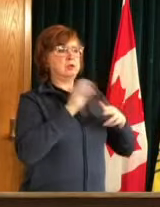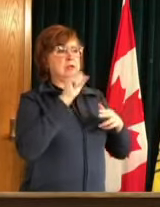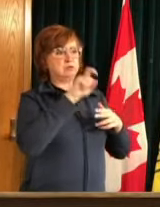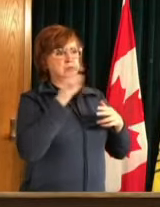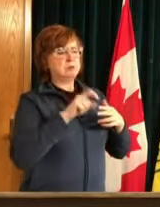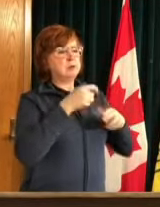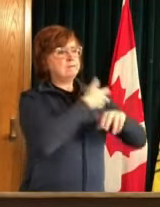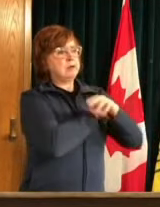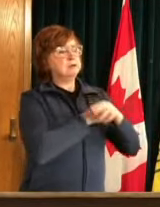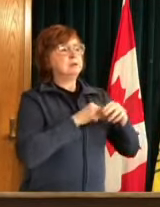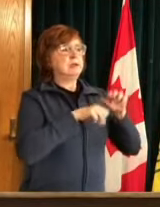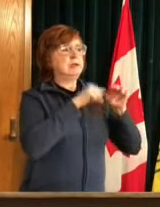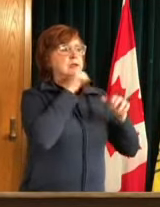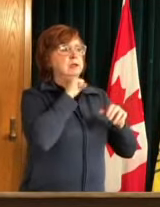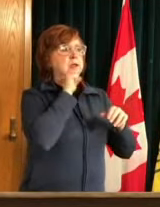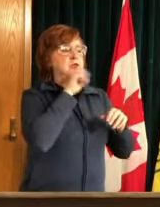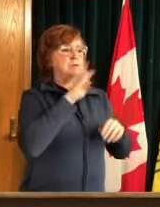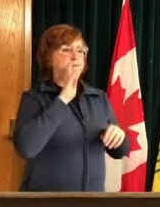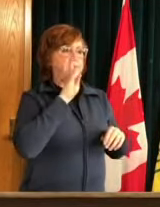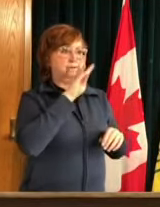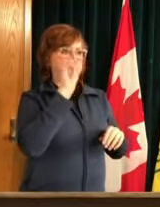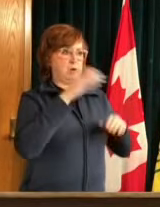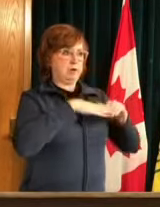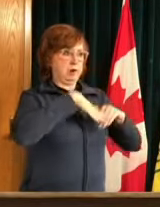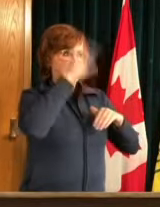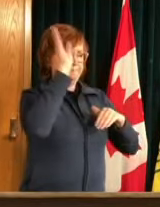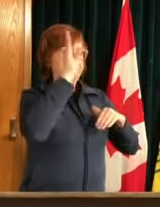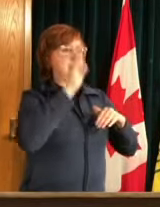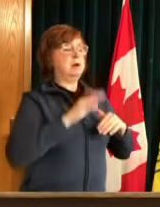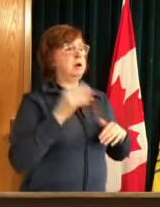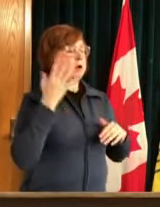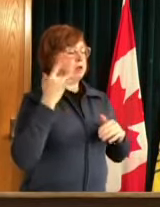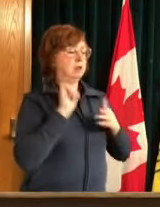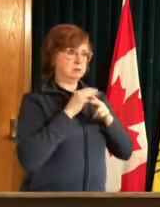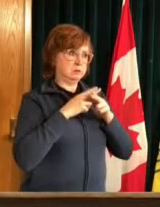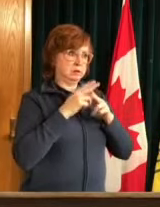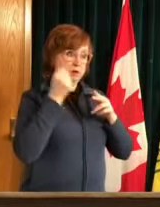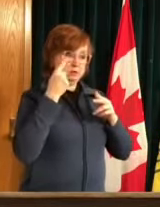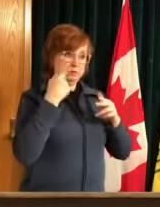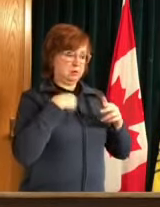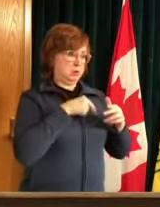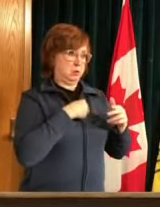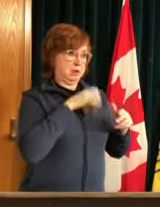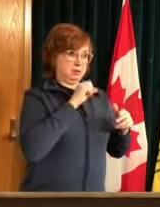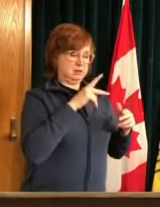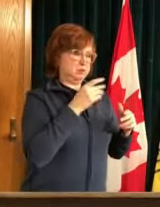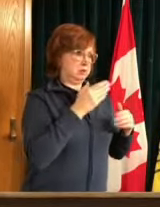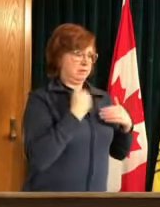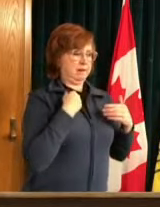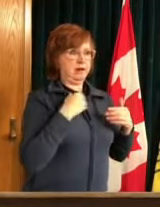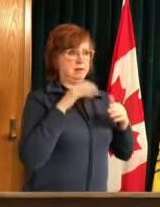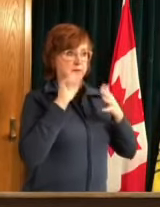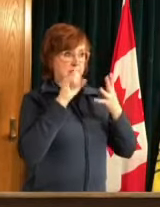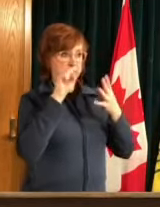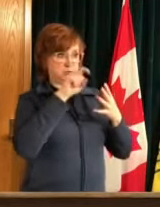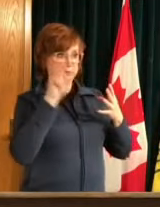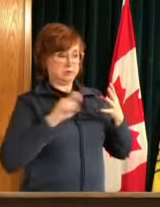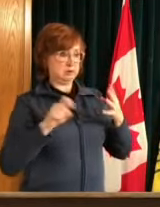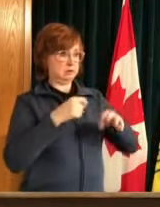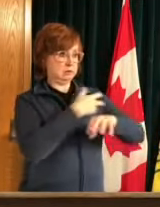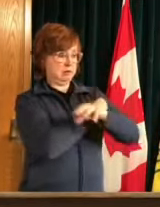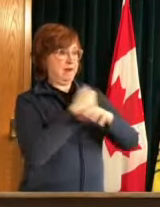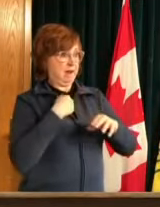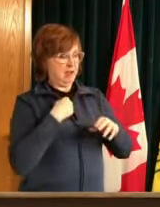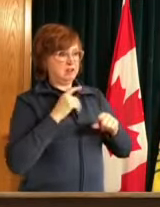other areas of canada saskatchewan has already used up the the bulk of the supply of astrazeneca doses that we received